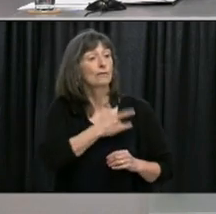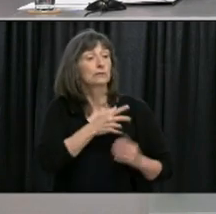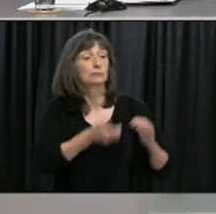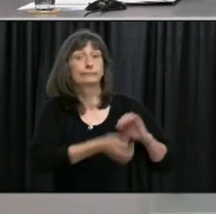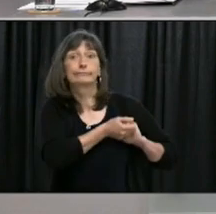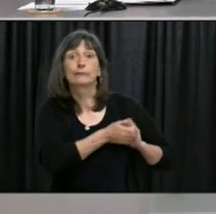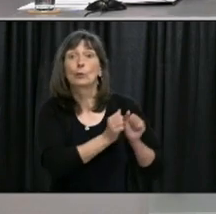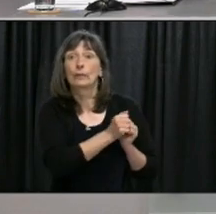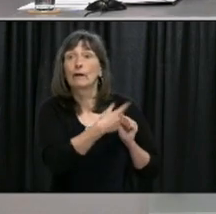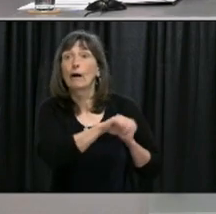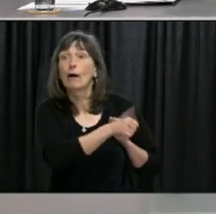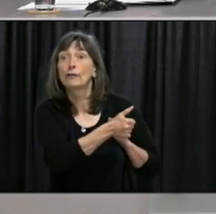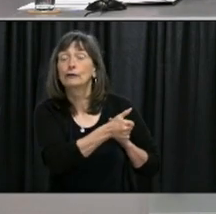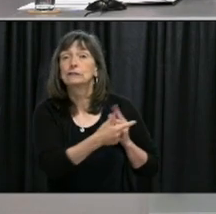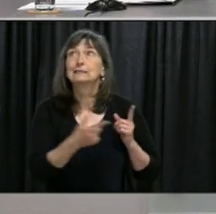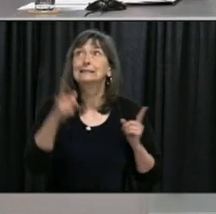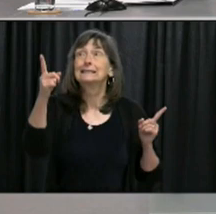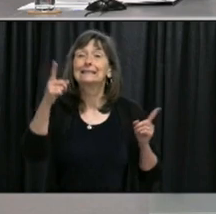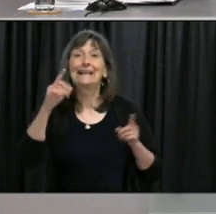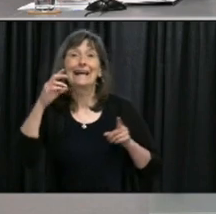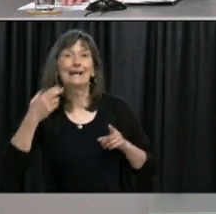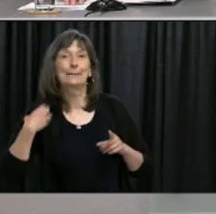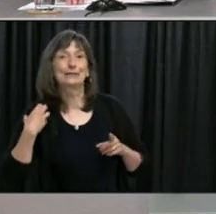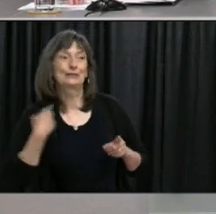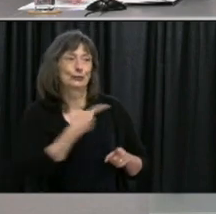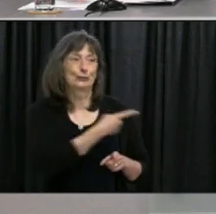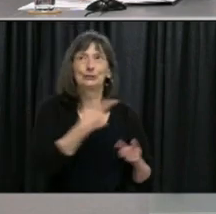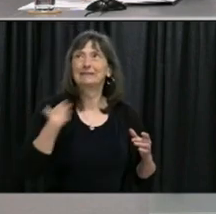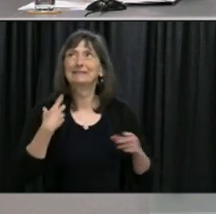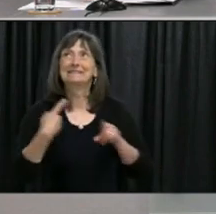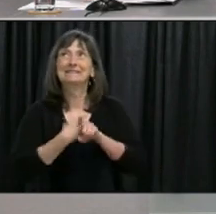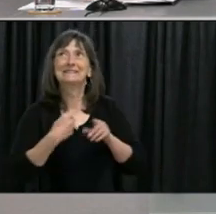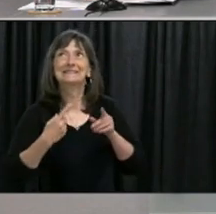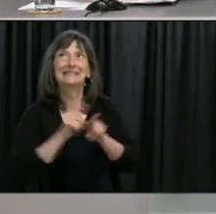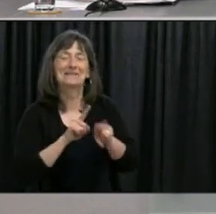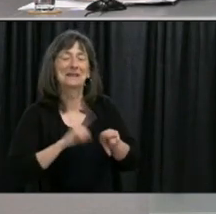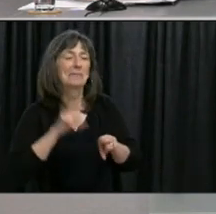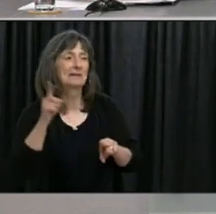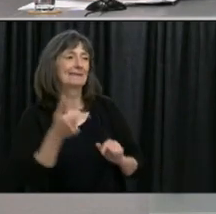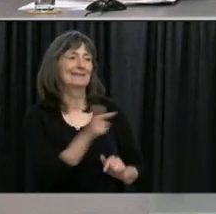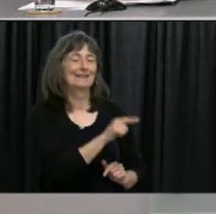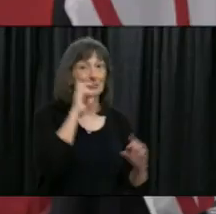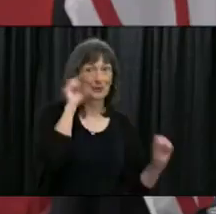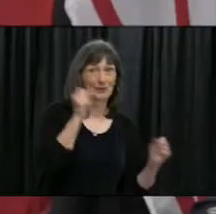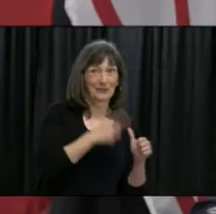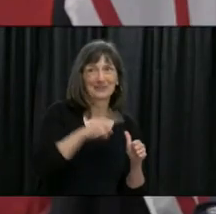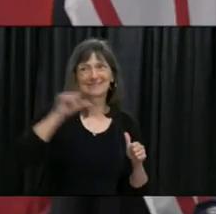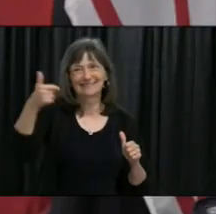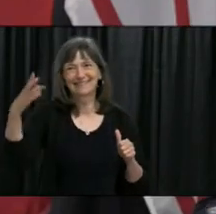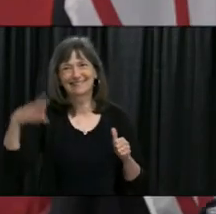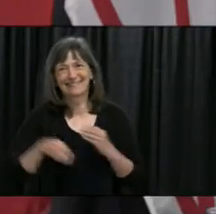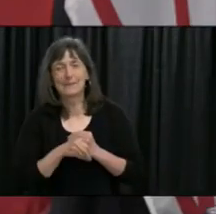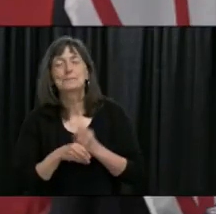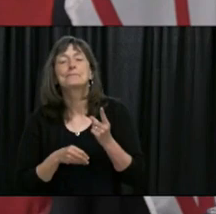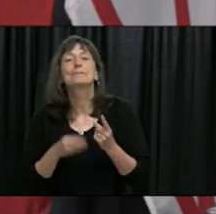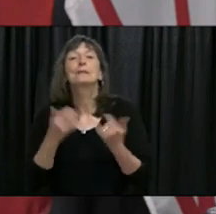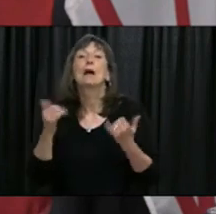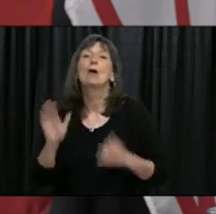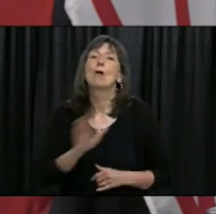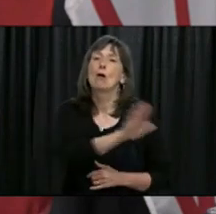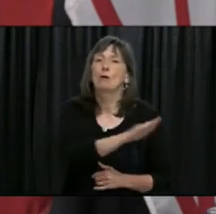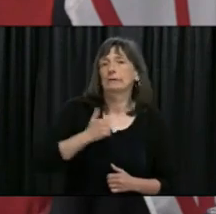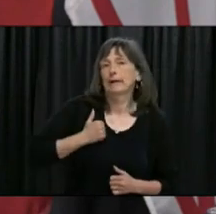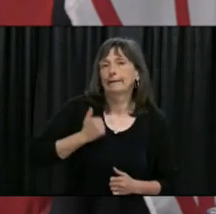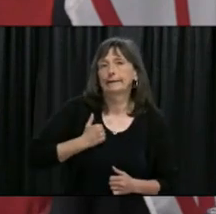yeah go ahead sorry I'll just be very quick and you can fill in some blanks after so right now there's national discussions that's happening